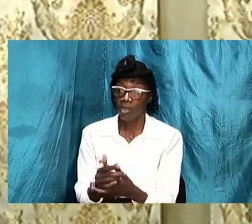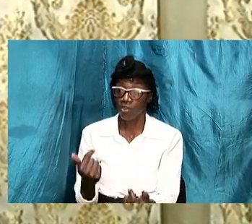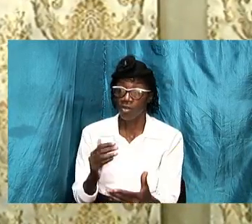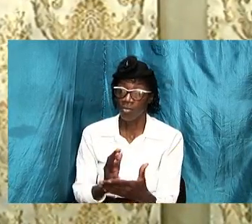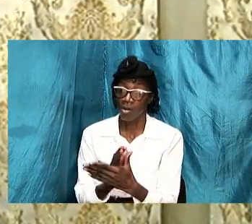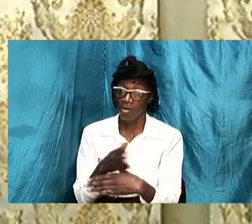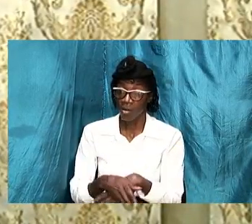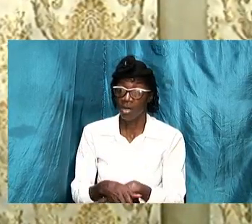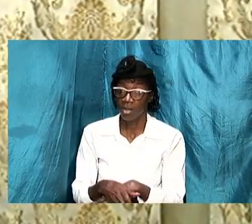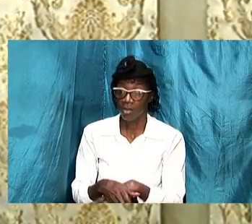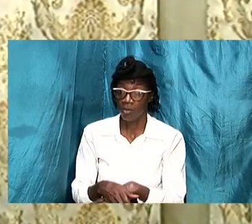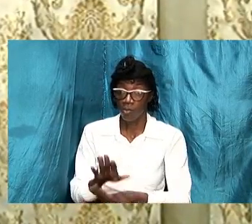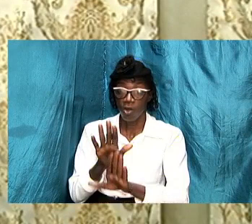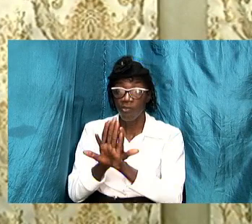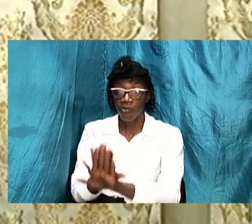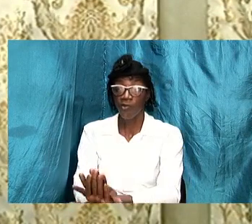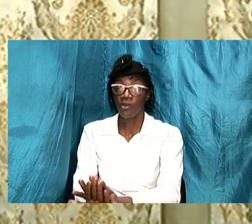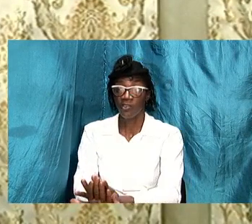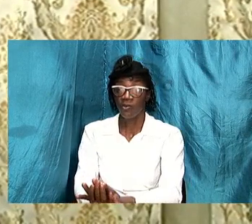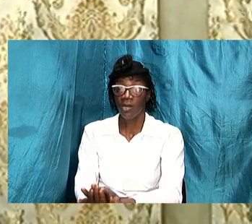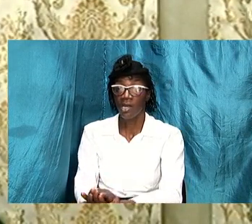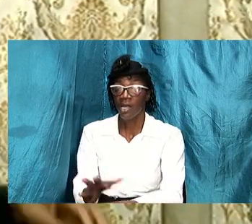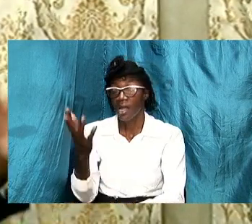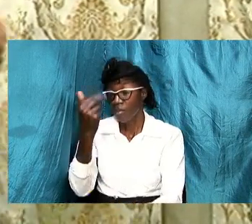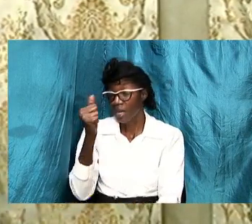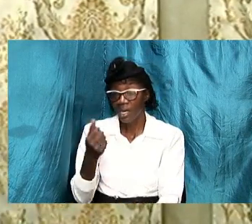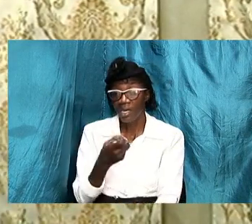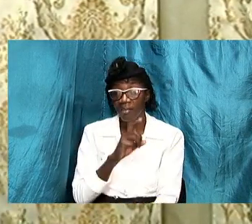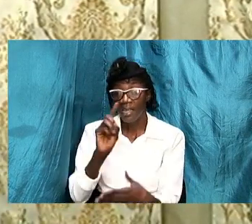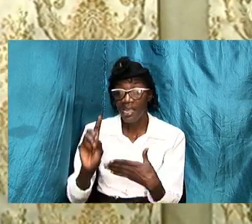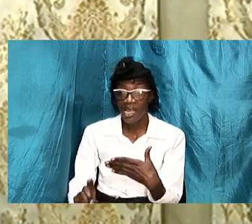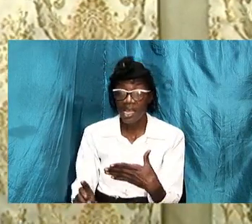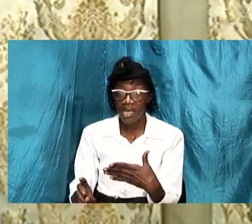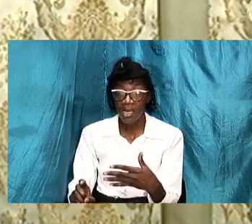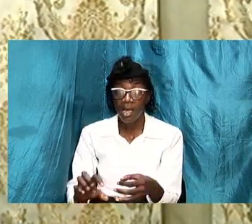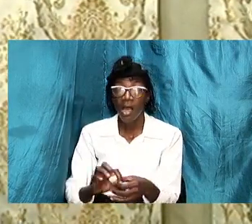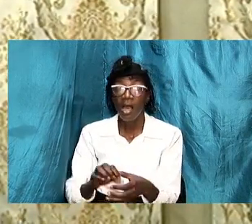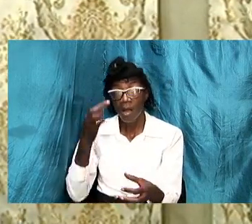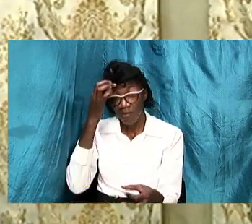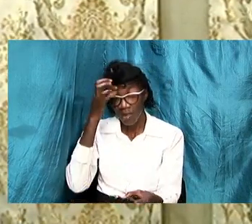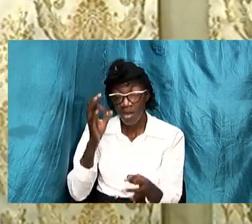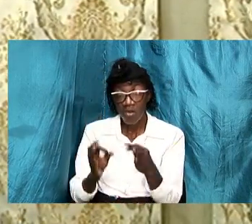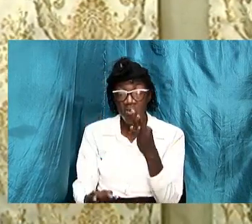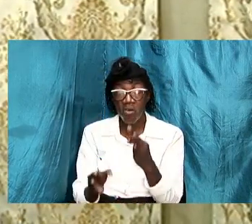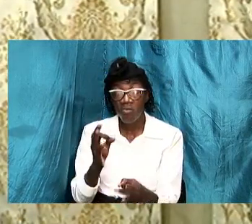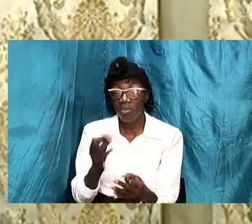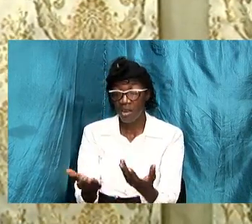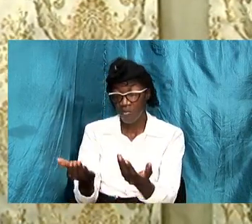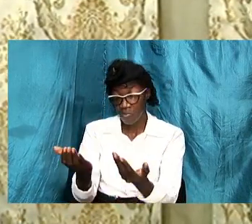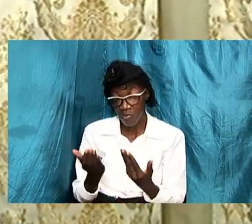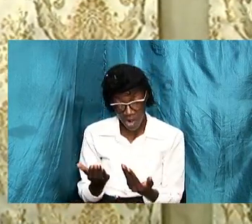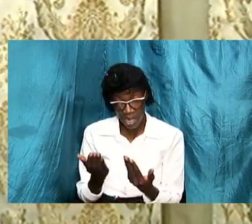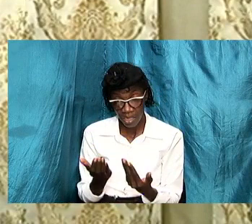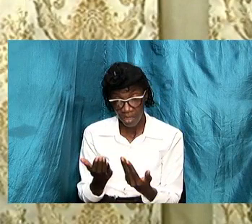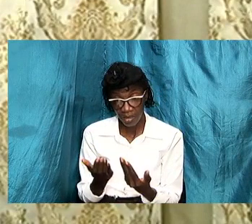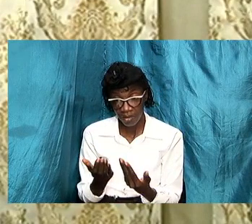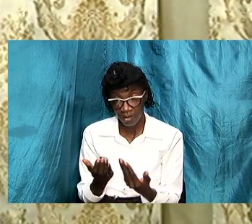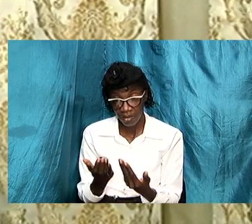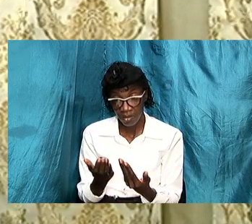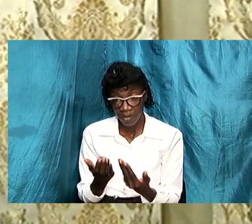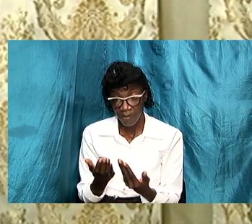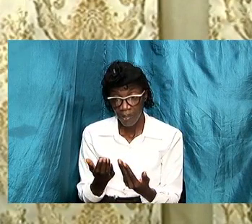more forcefully because the results of this covenant brings into being a